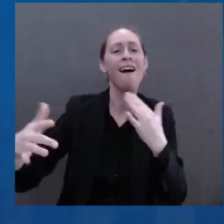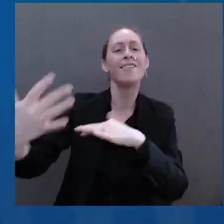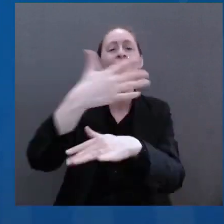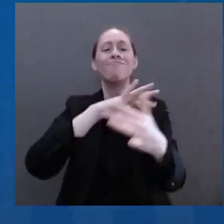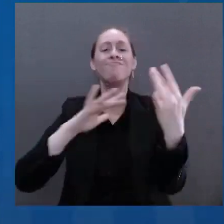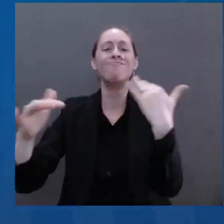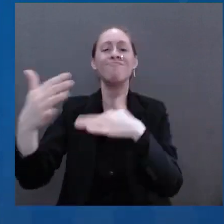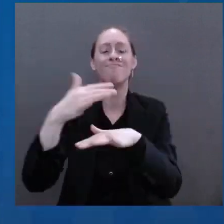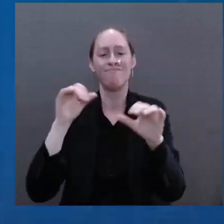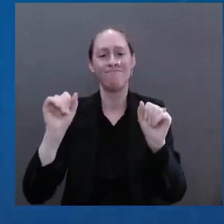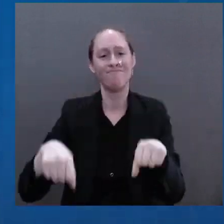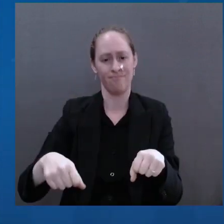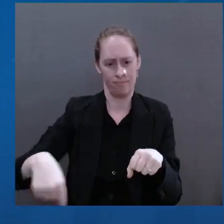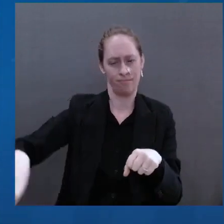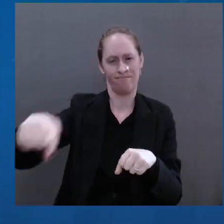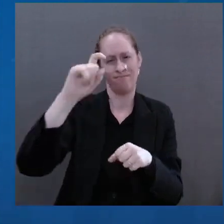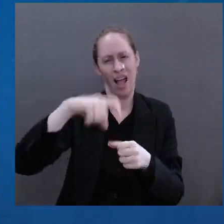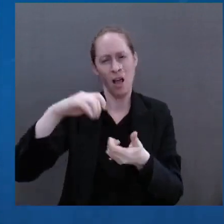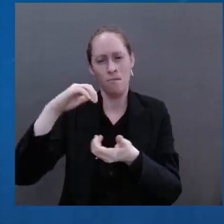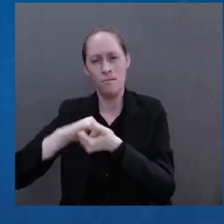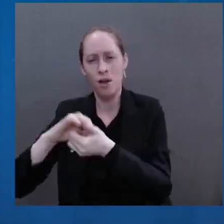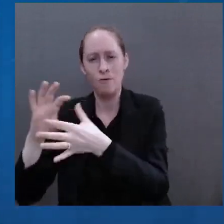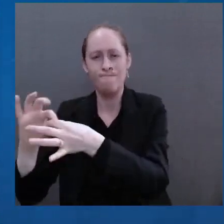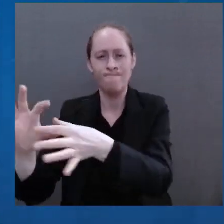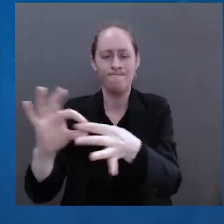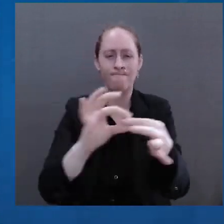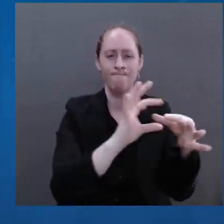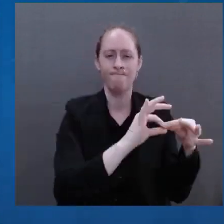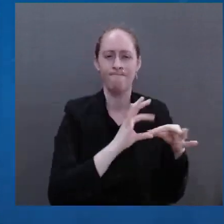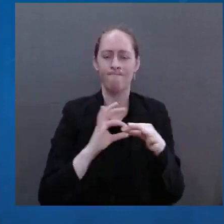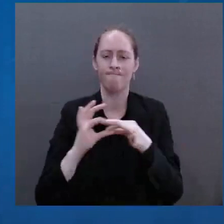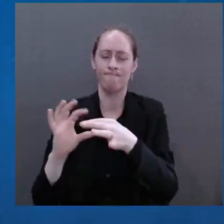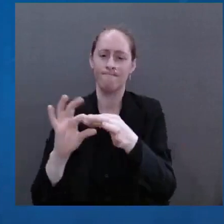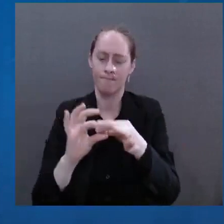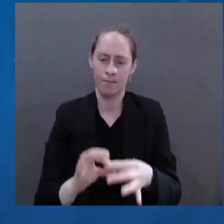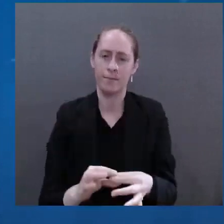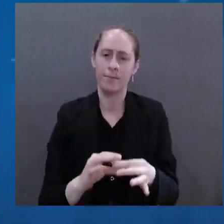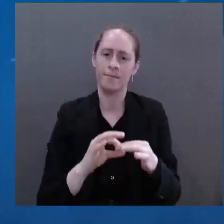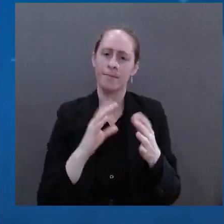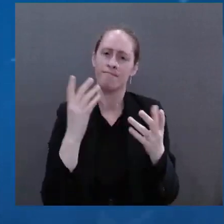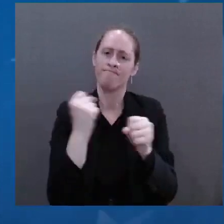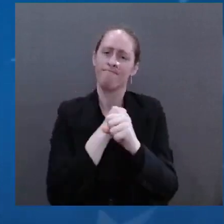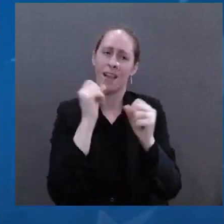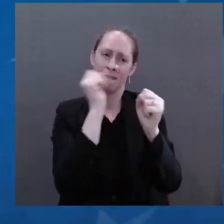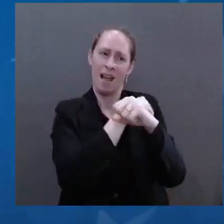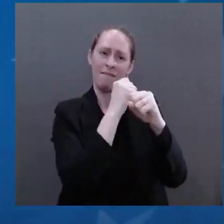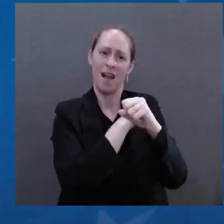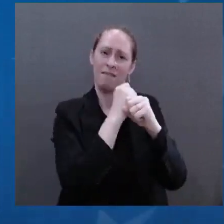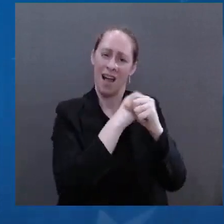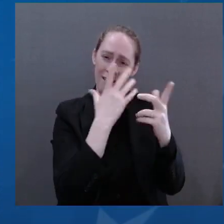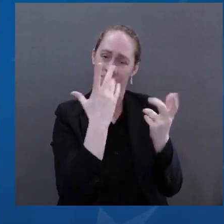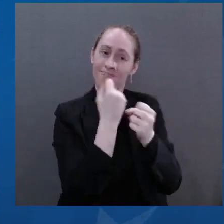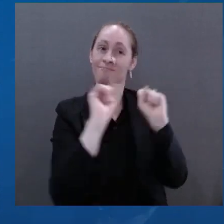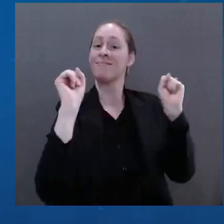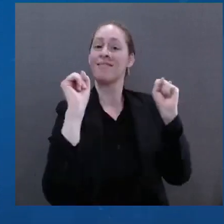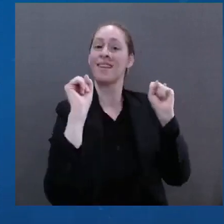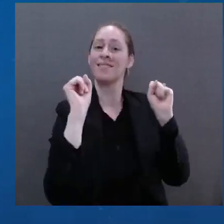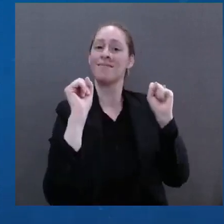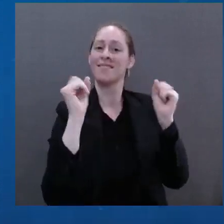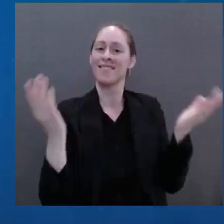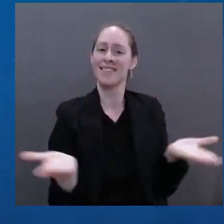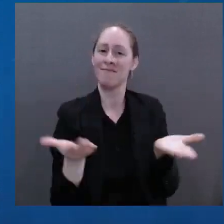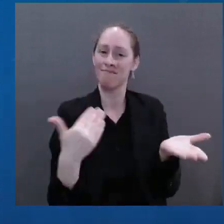And together, it was an unmistakable and undamiable force of the people that the Soviet Union could not withstand.